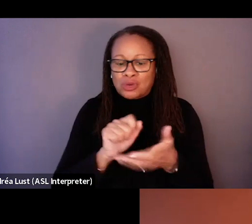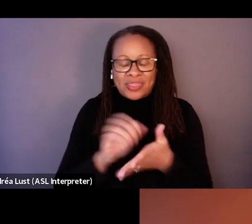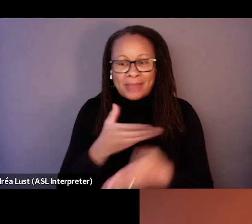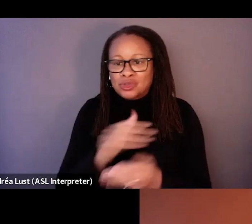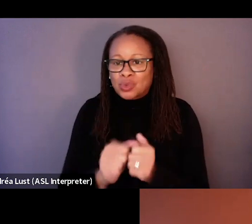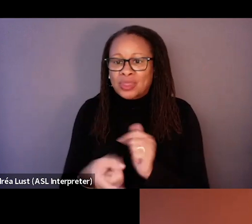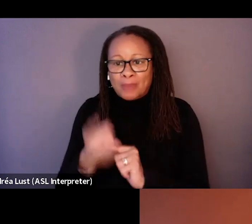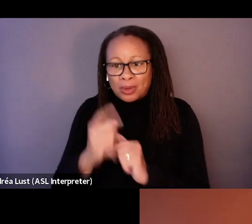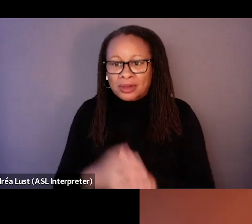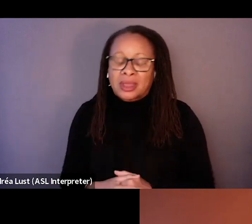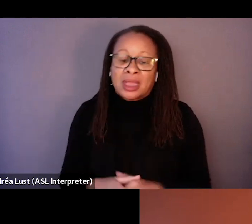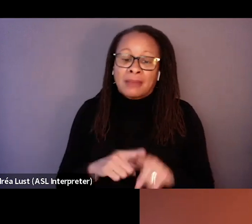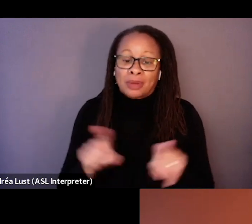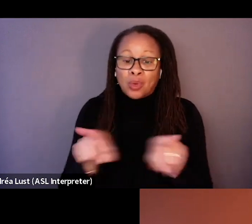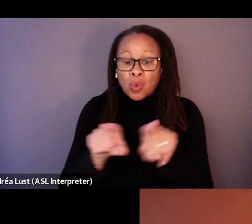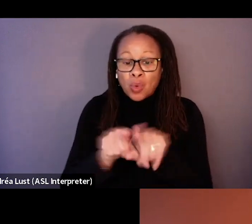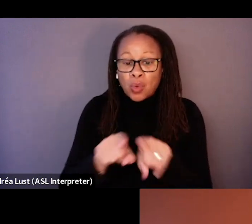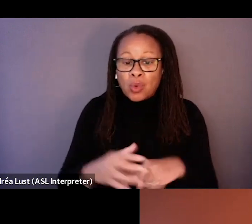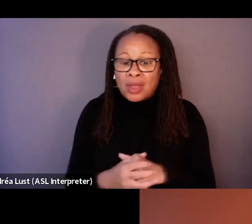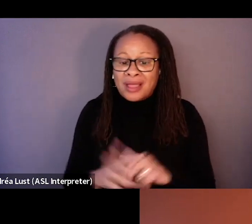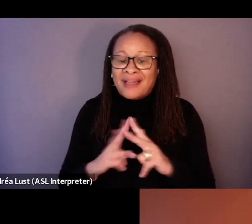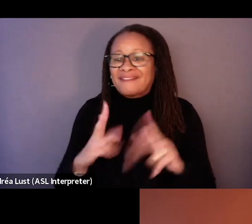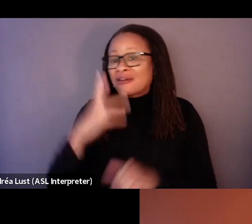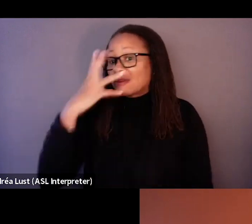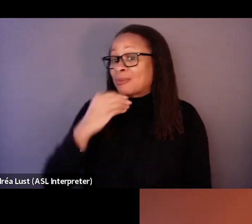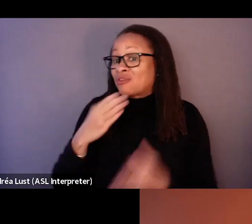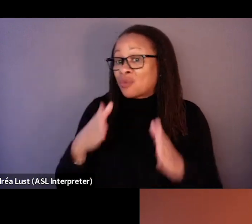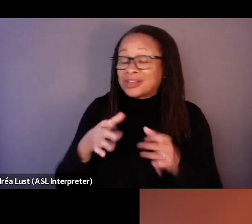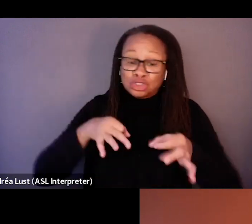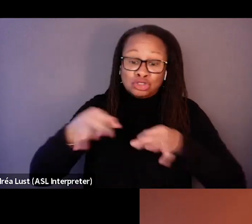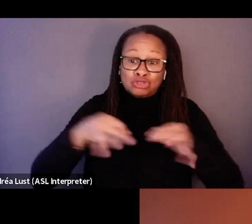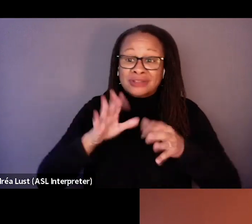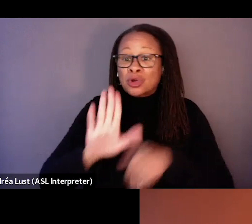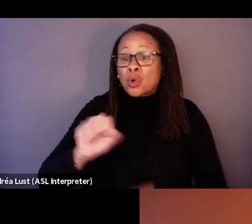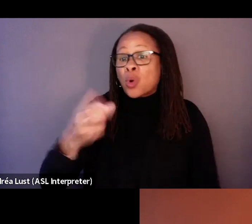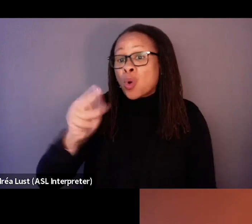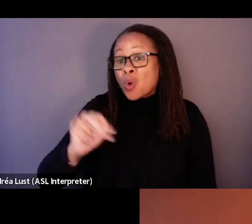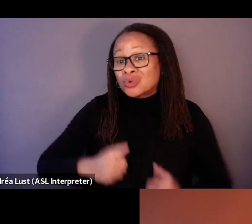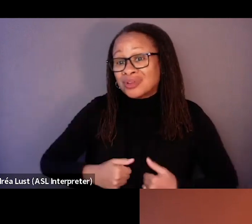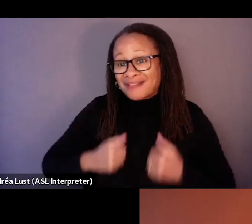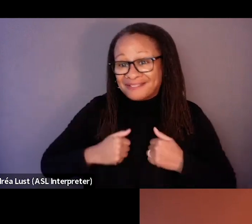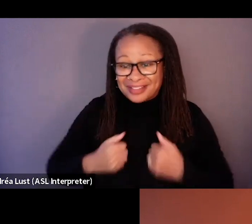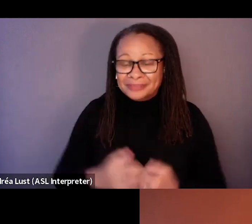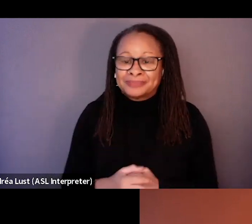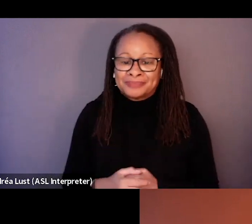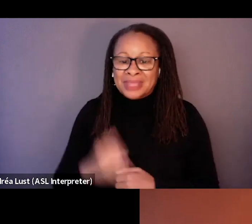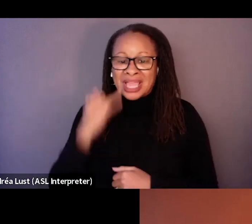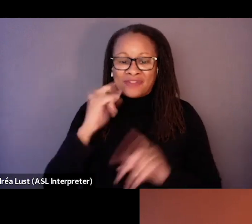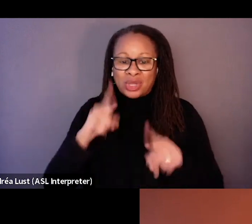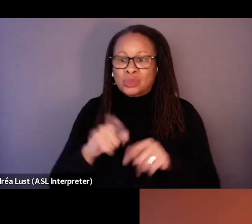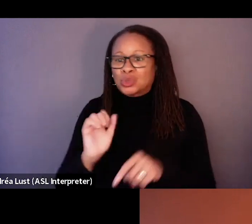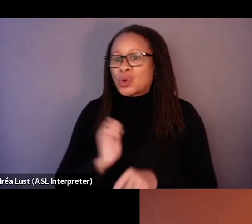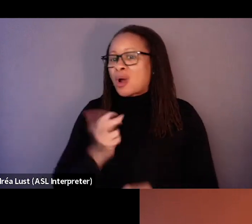moment, but also in a very beautiful way, she describes her her own life. You know, like if we go to our own